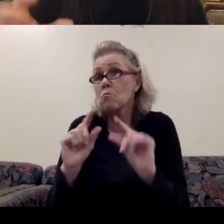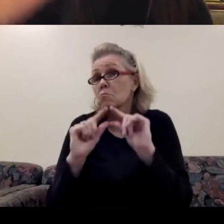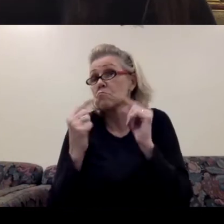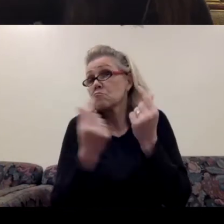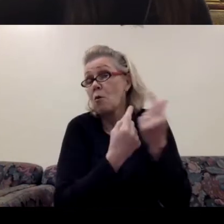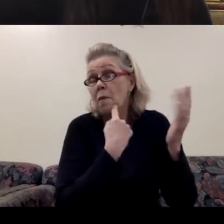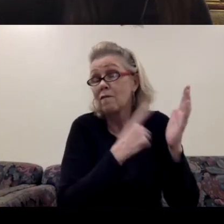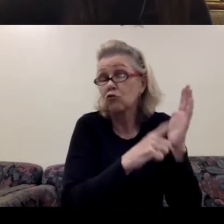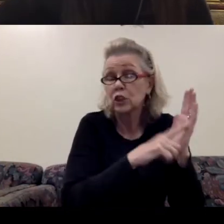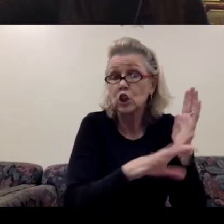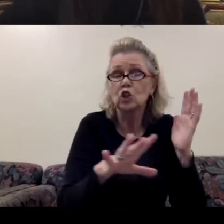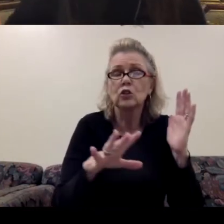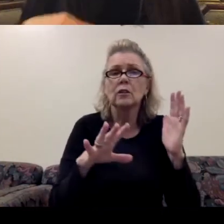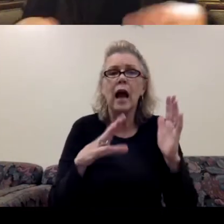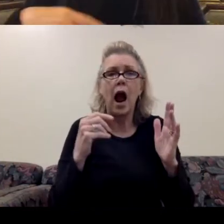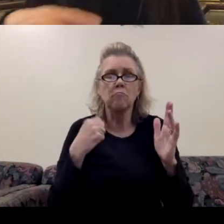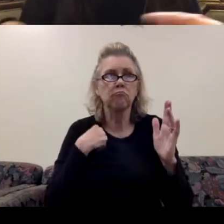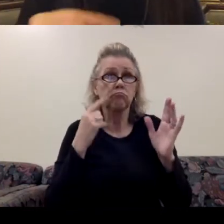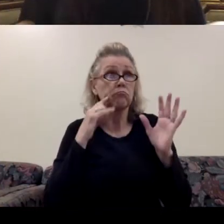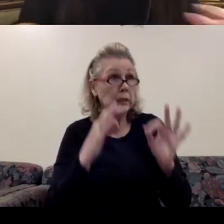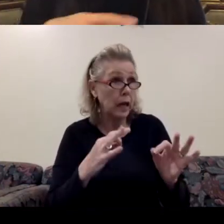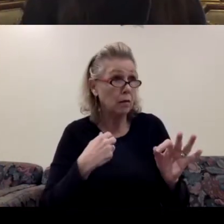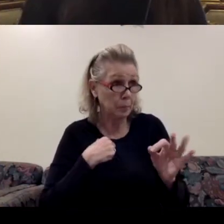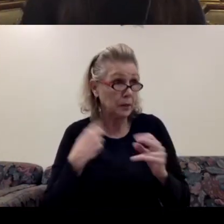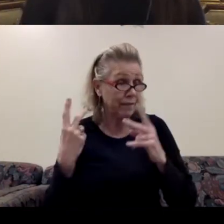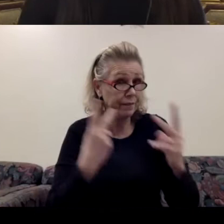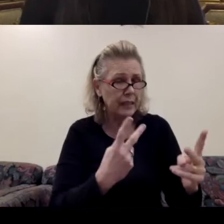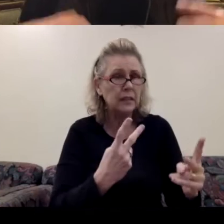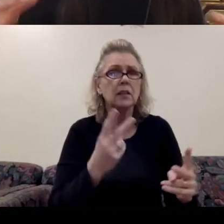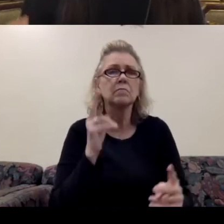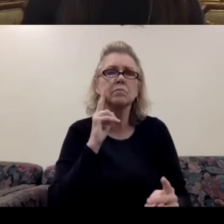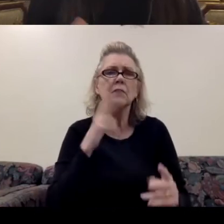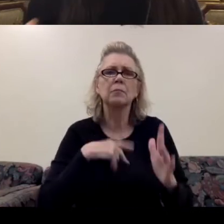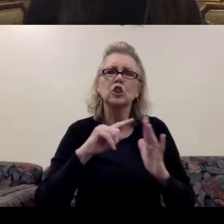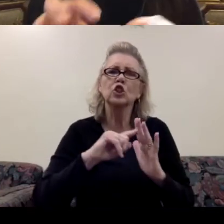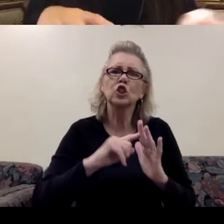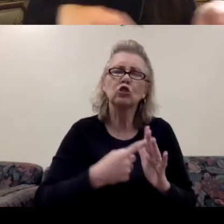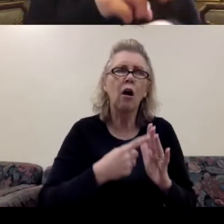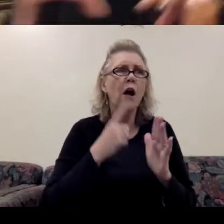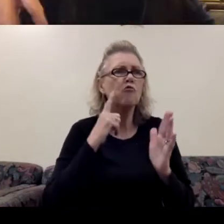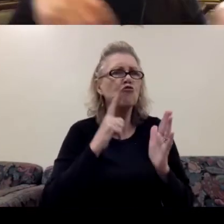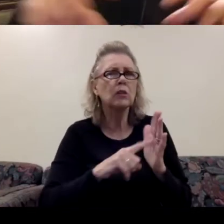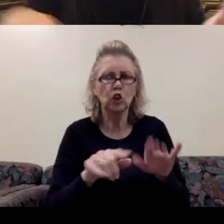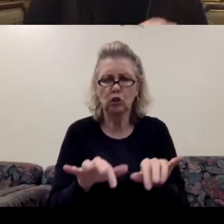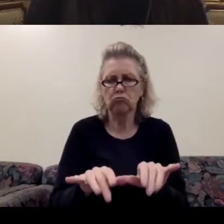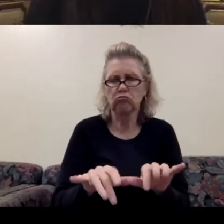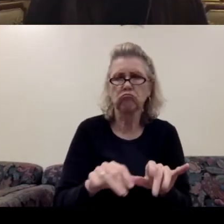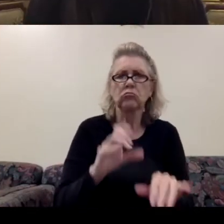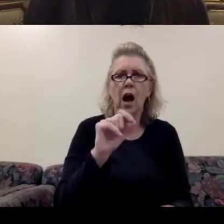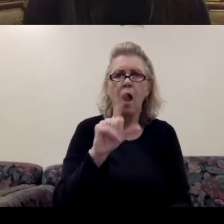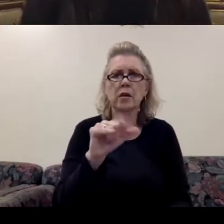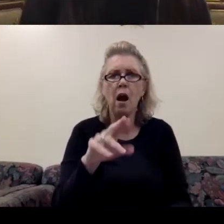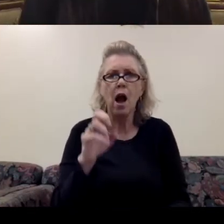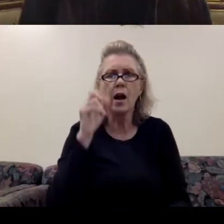in the site, I'm going to visit, I start by online, and also I start researching online in order to find that,